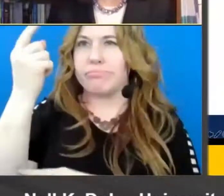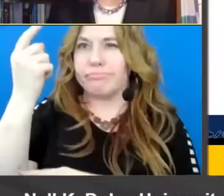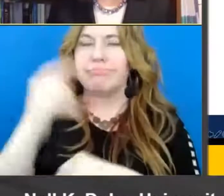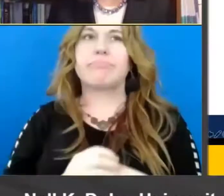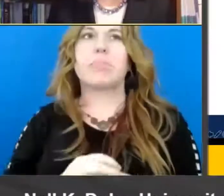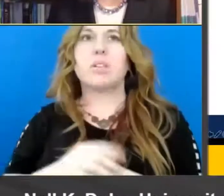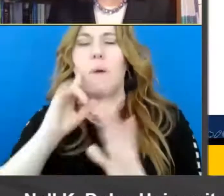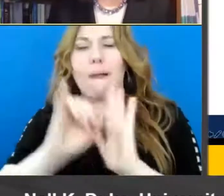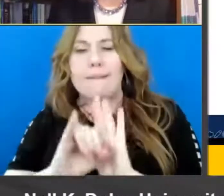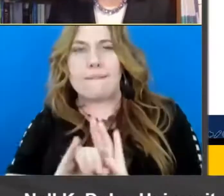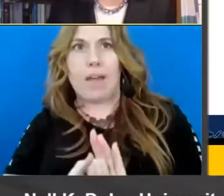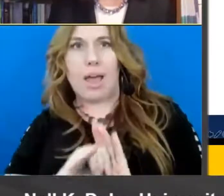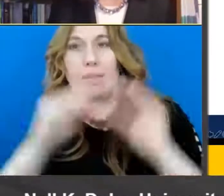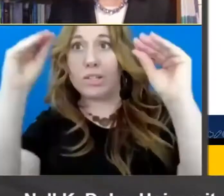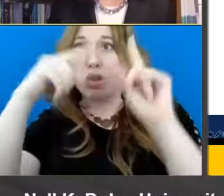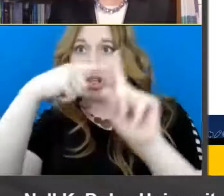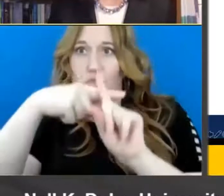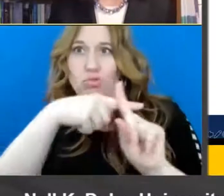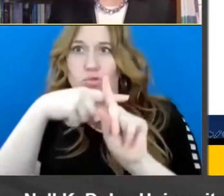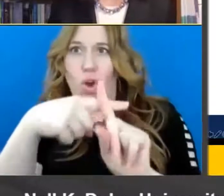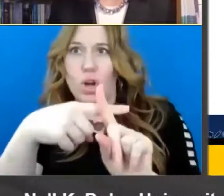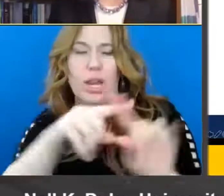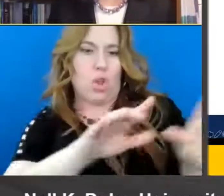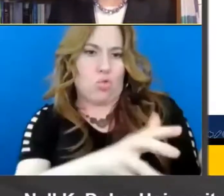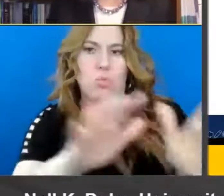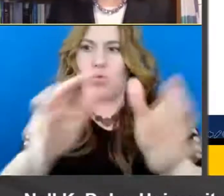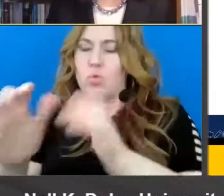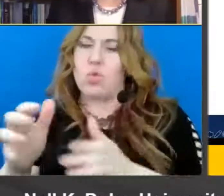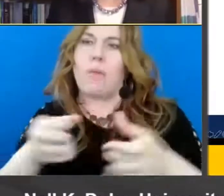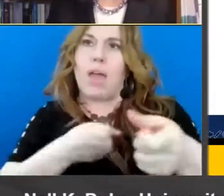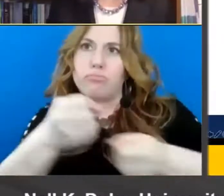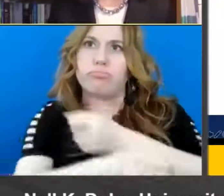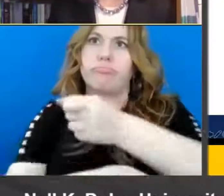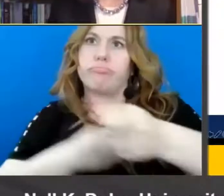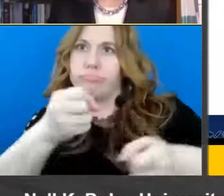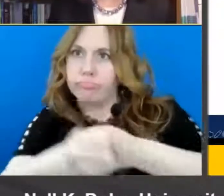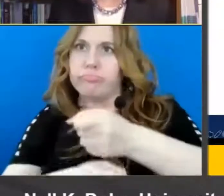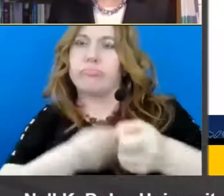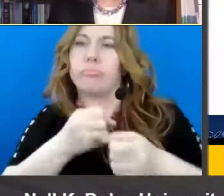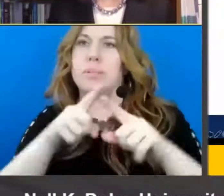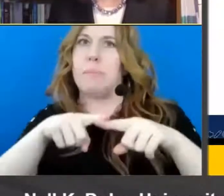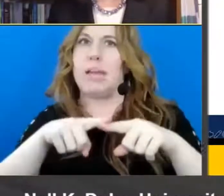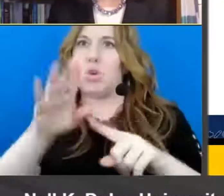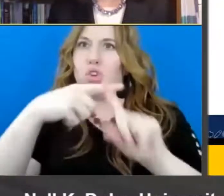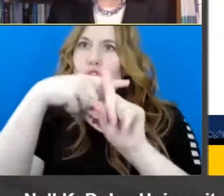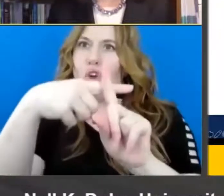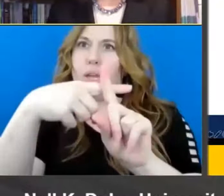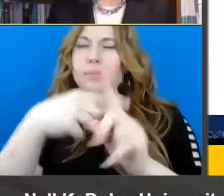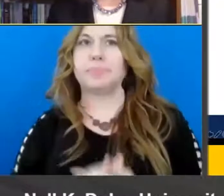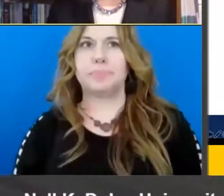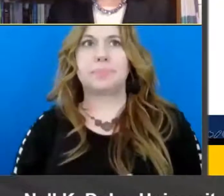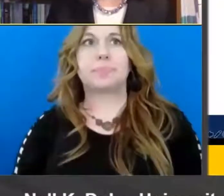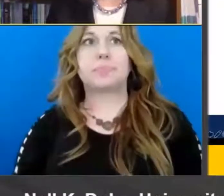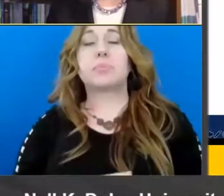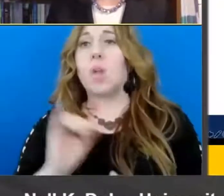targets and then you're grouping students and regrouping students on an ongoing basis around those instructional targets you can